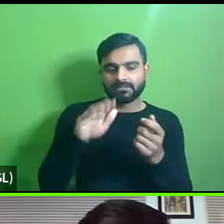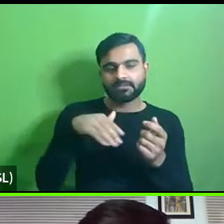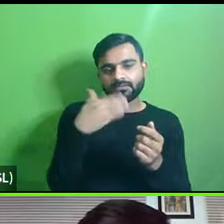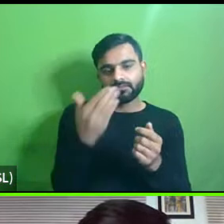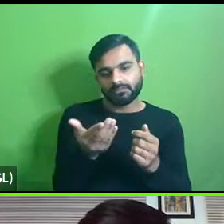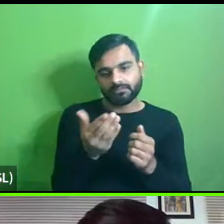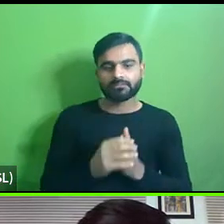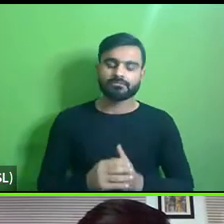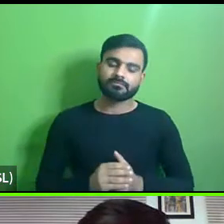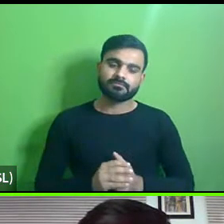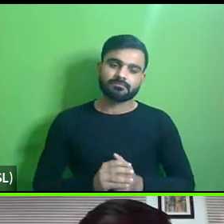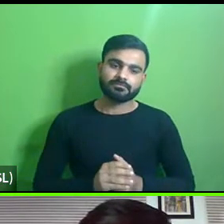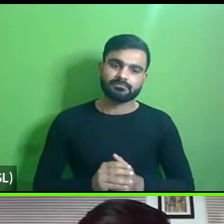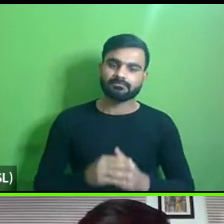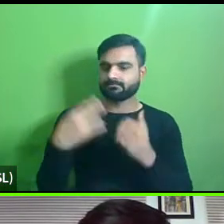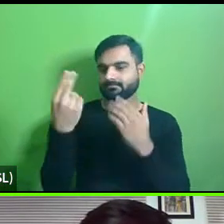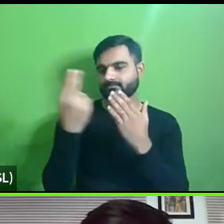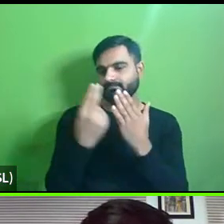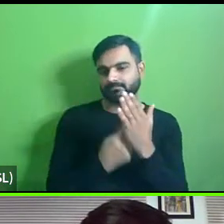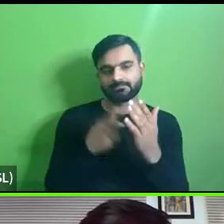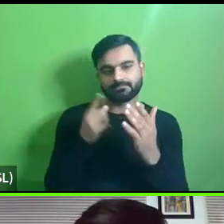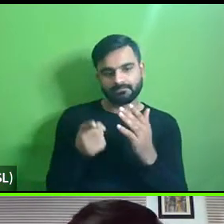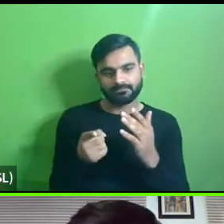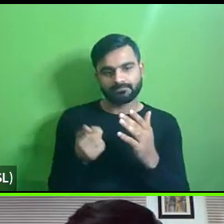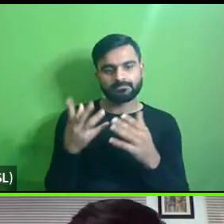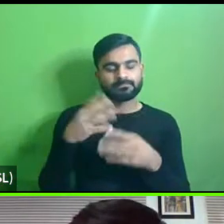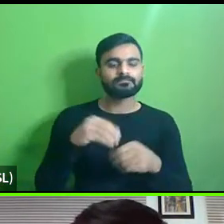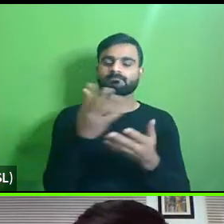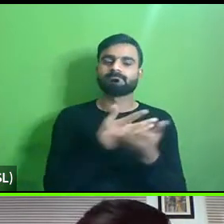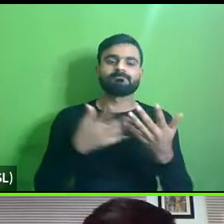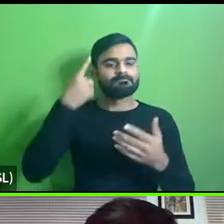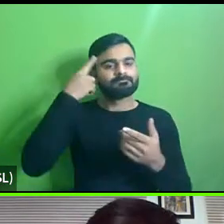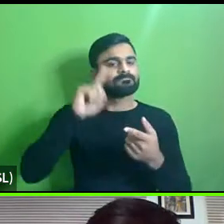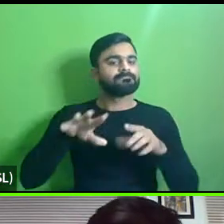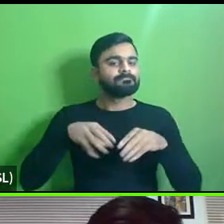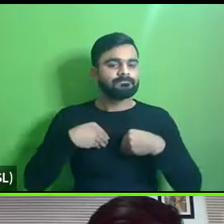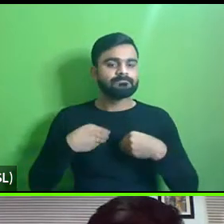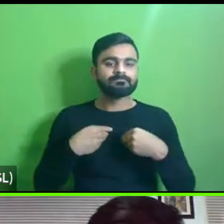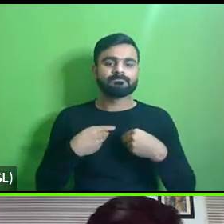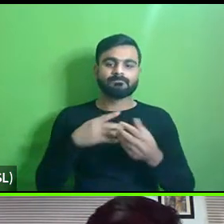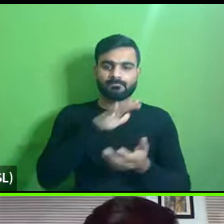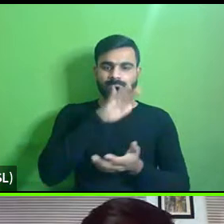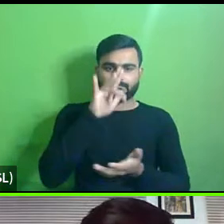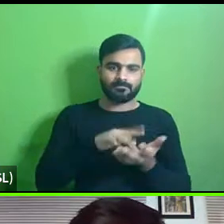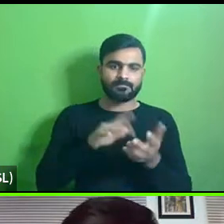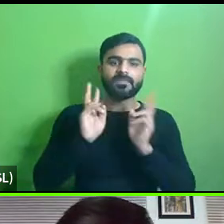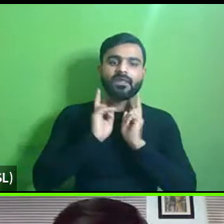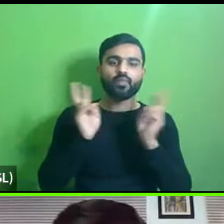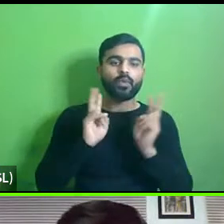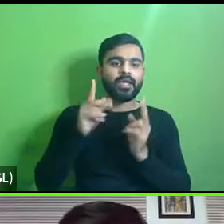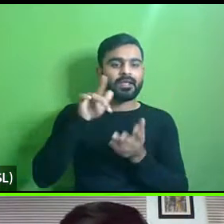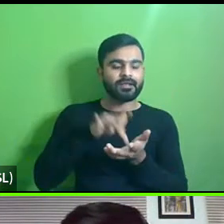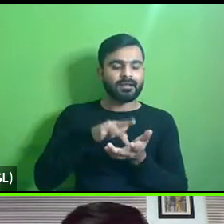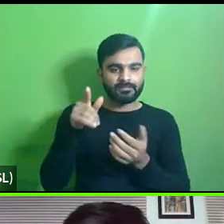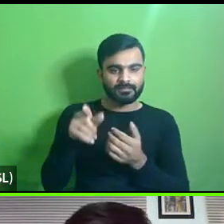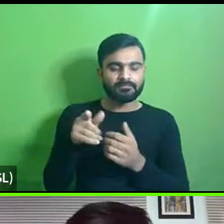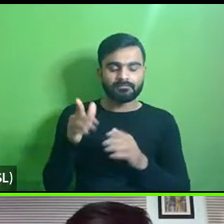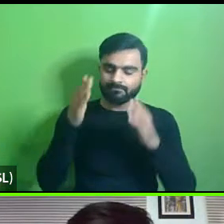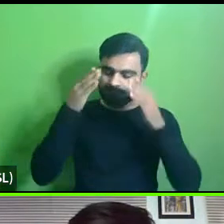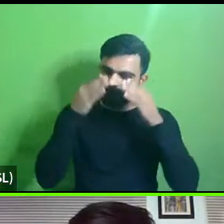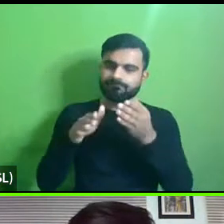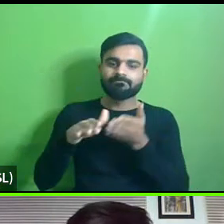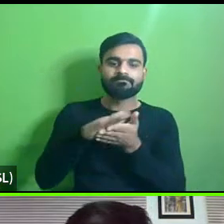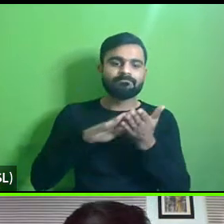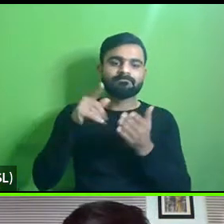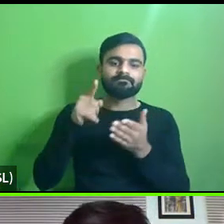uh design uh is is considered so what we have faced here in waranasi uh i will focus basically